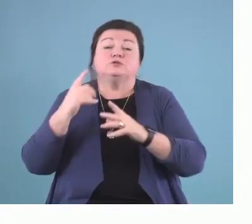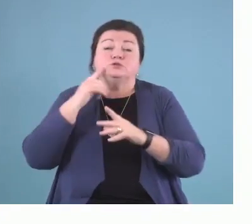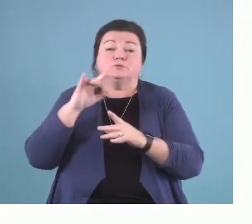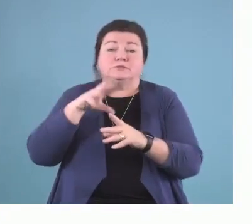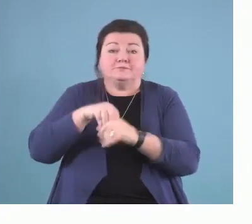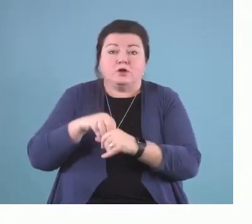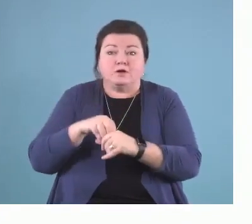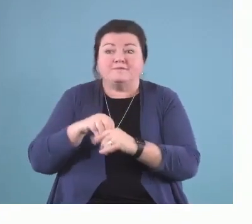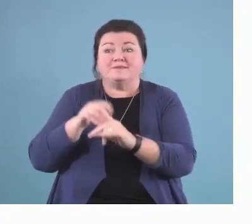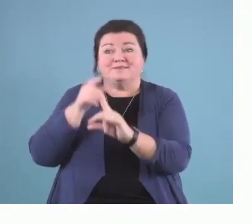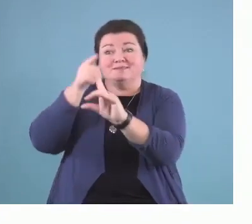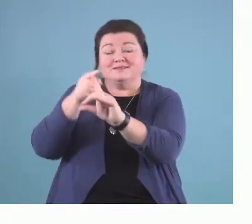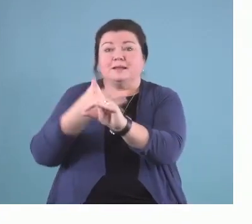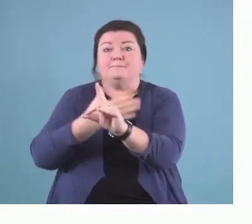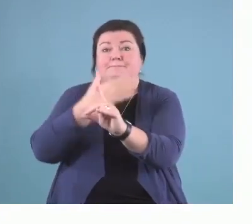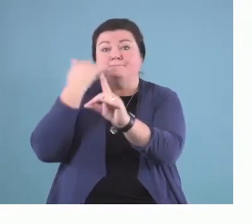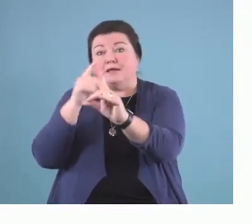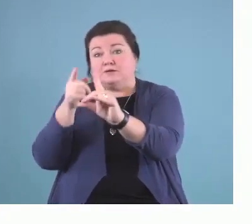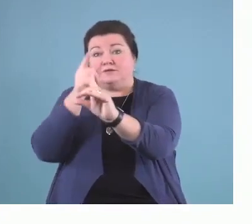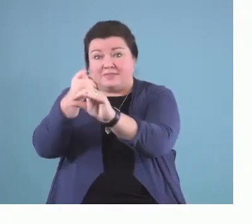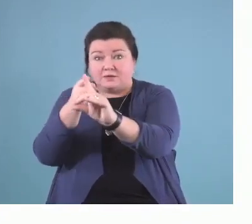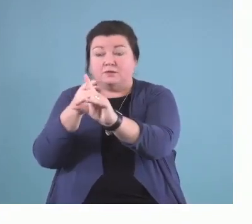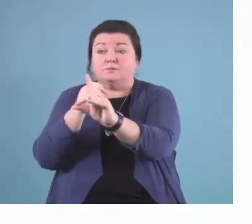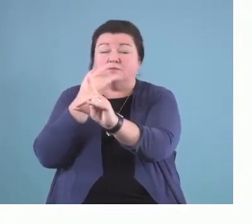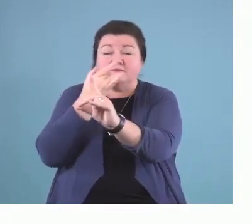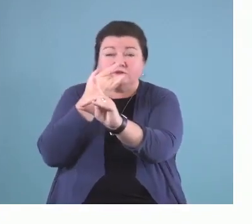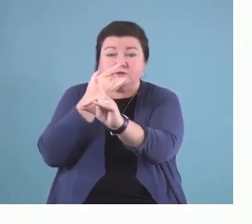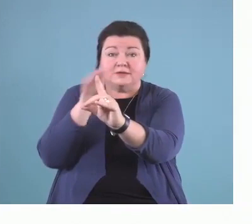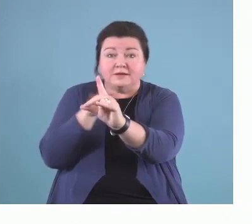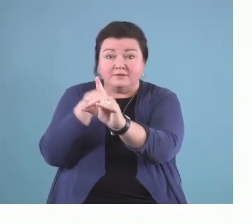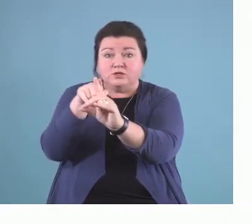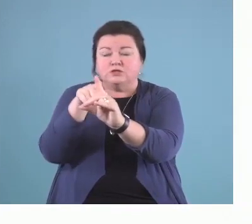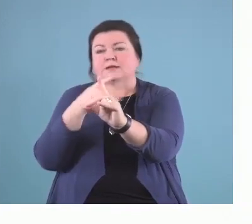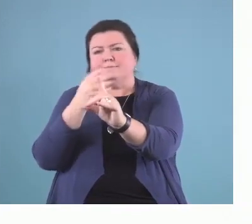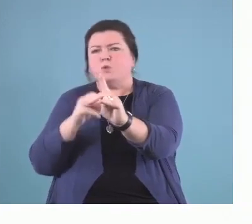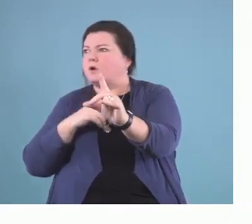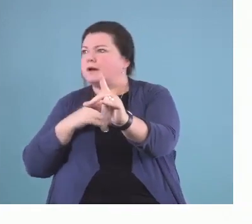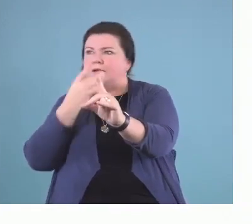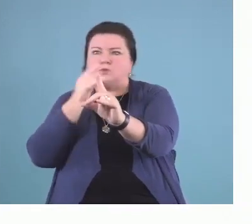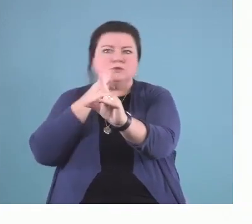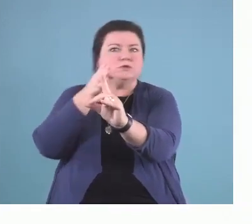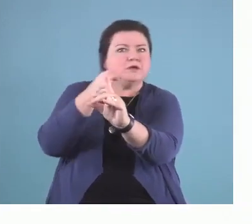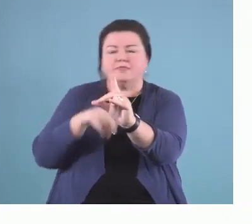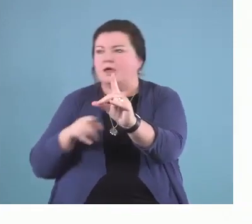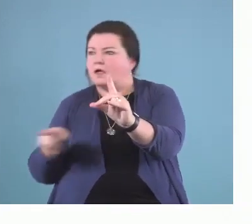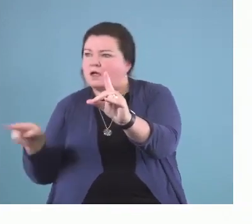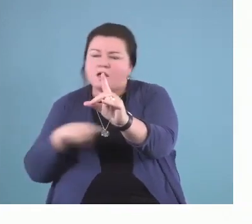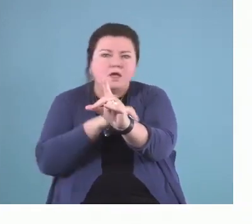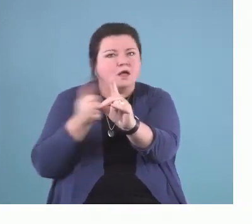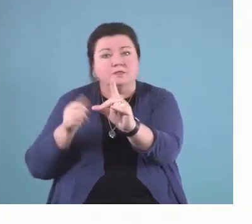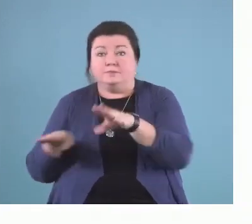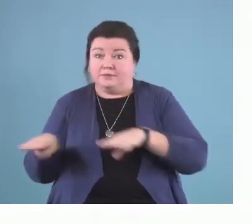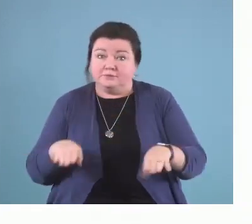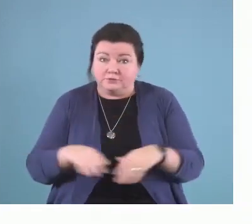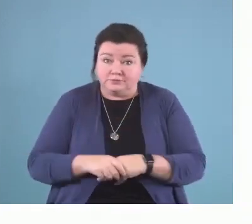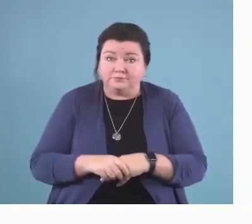behavior in the moment in time that the target behavior is performed. So, the COM-B framework or model proposes